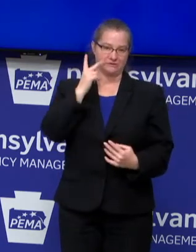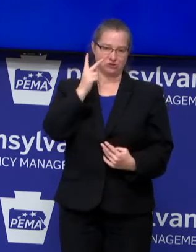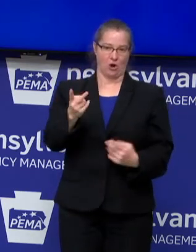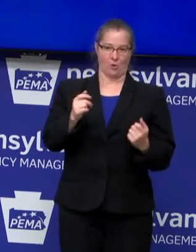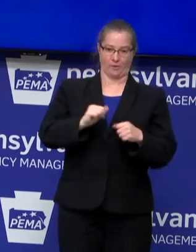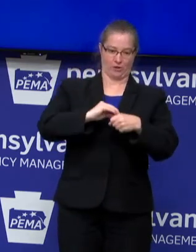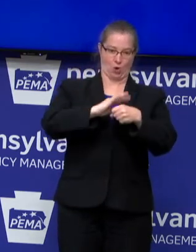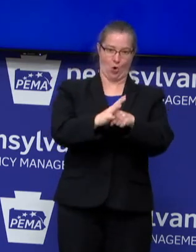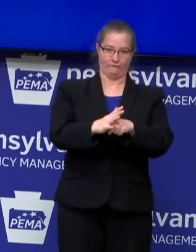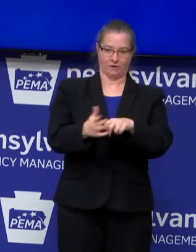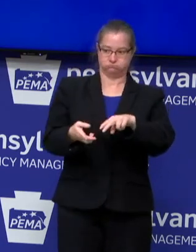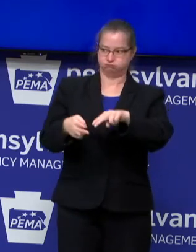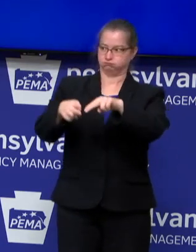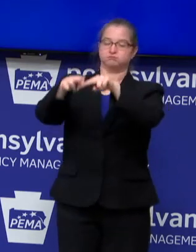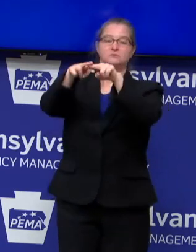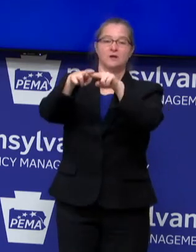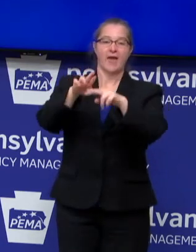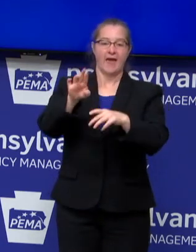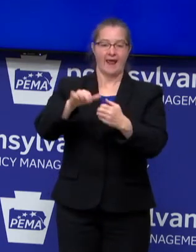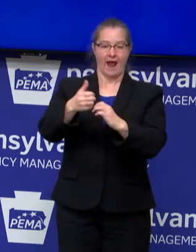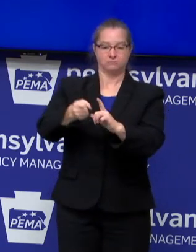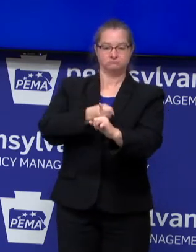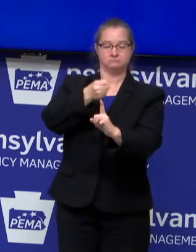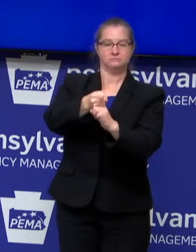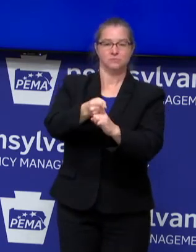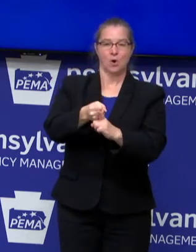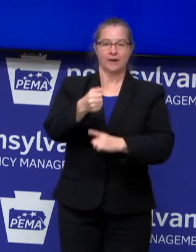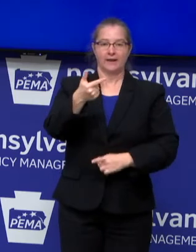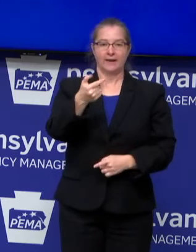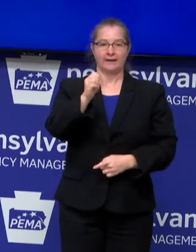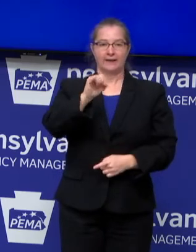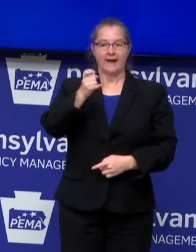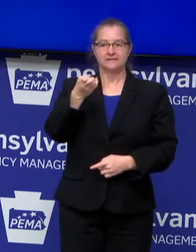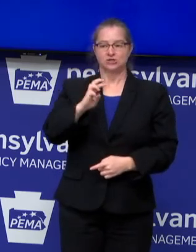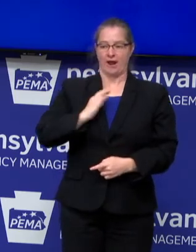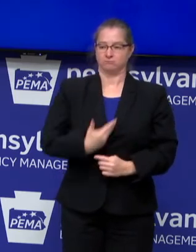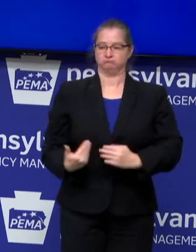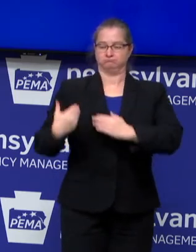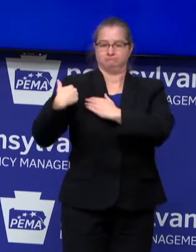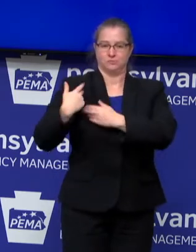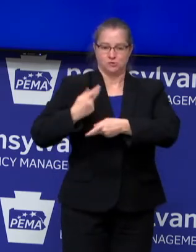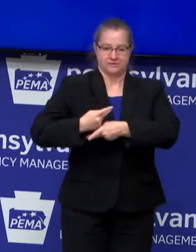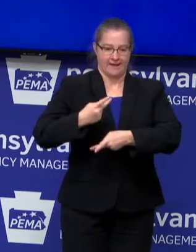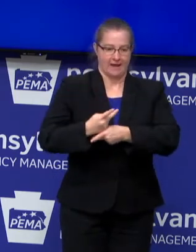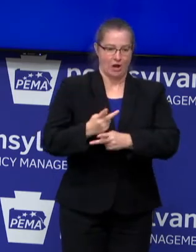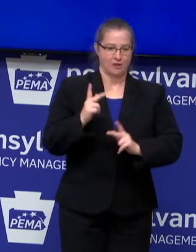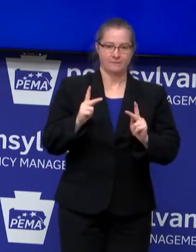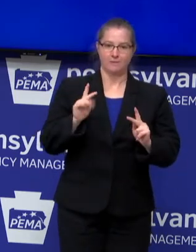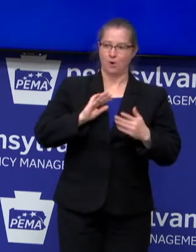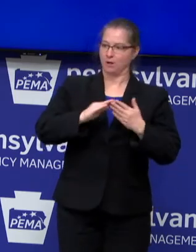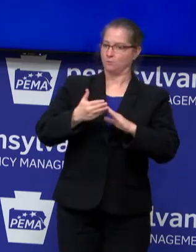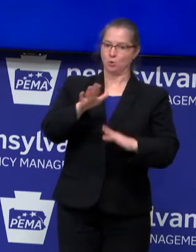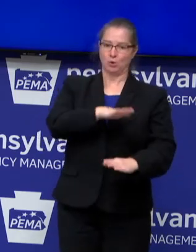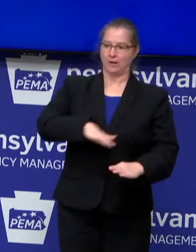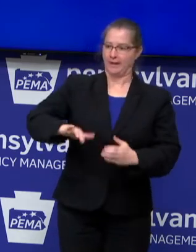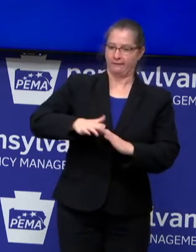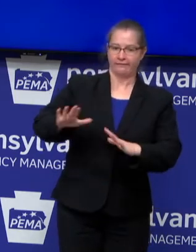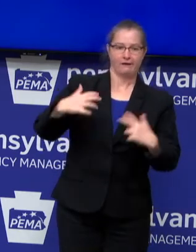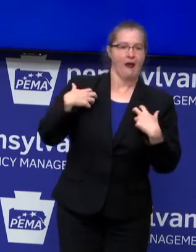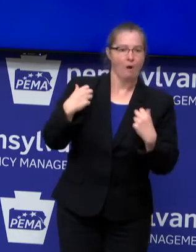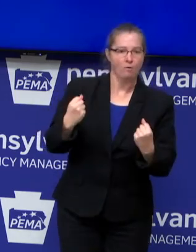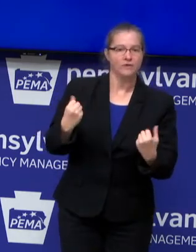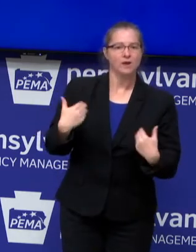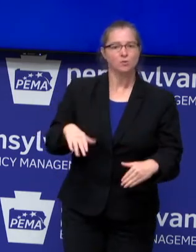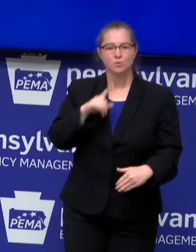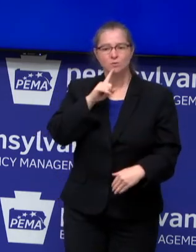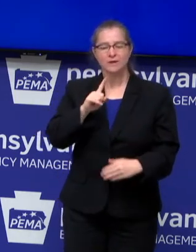and its impact specifically on Geisinger's responsibility to take care of the health needs of the communities that we serve. And really, it's the